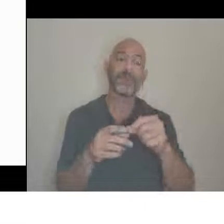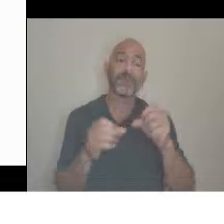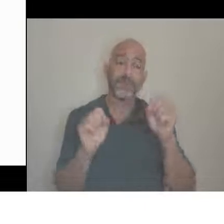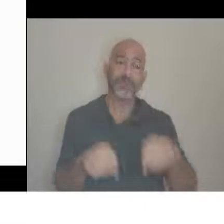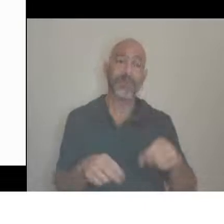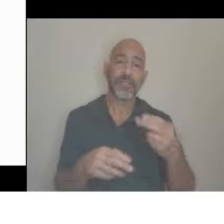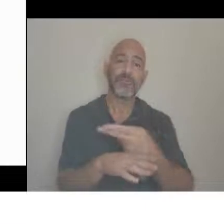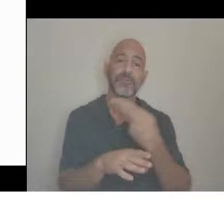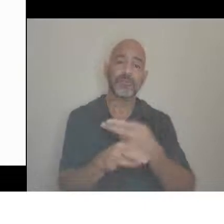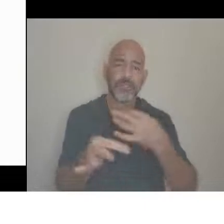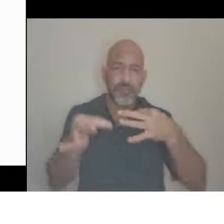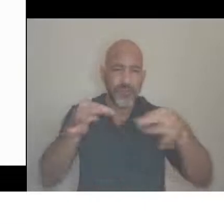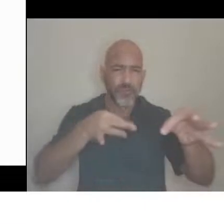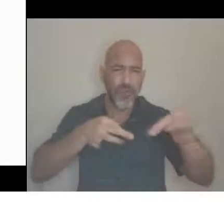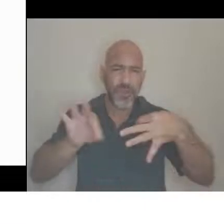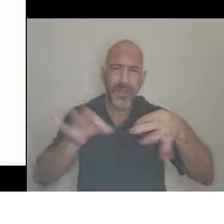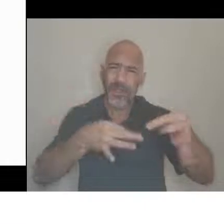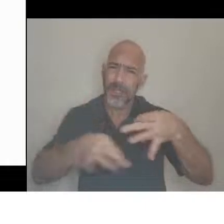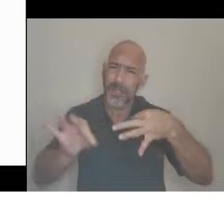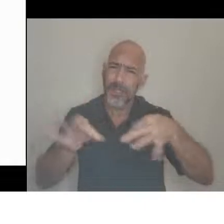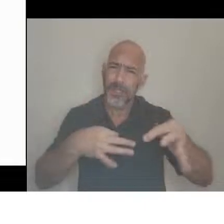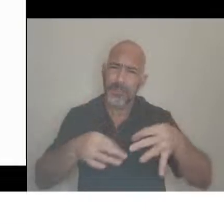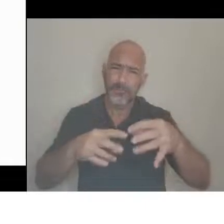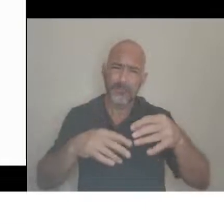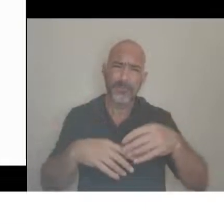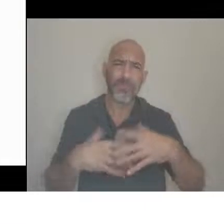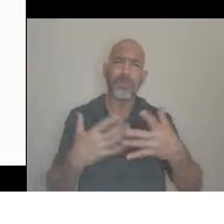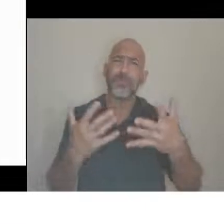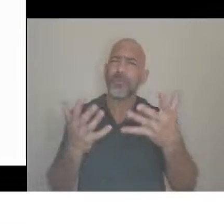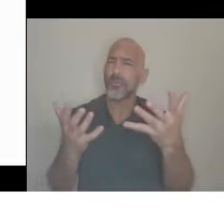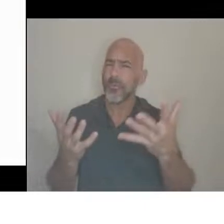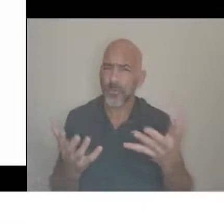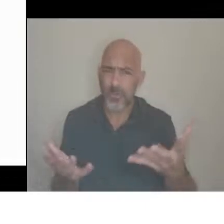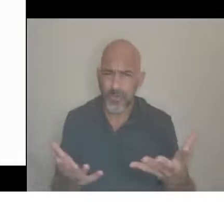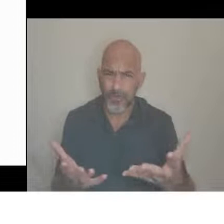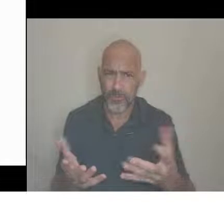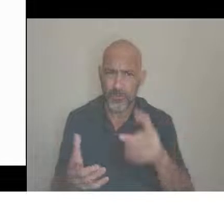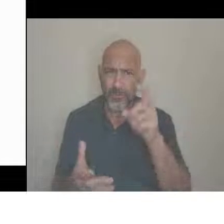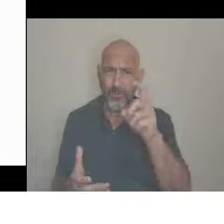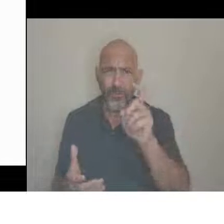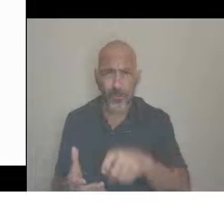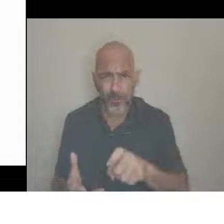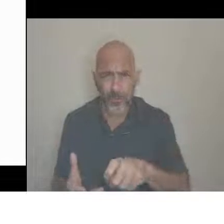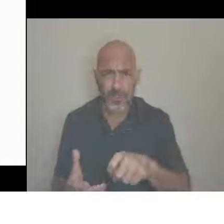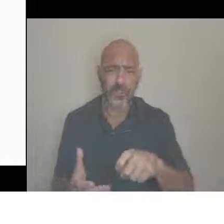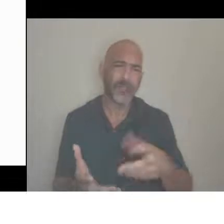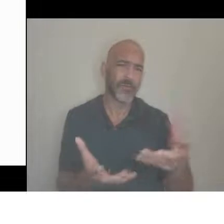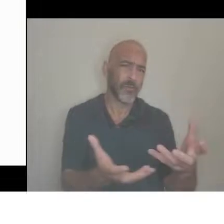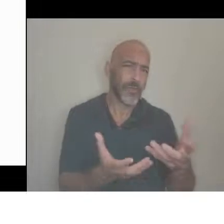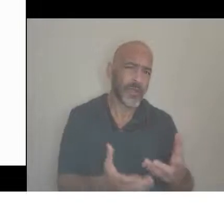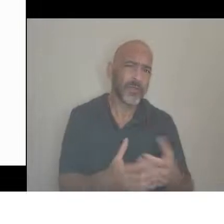what you want and what you need and how you think a person or situation is.